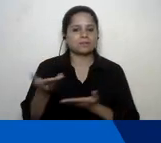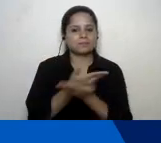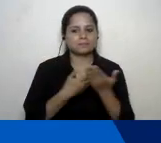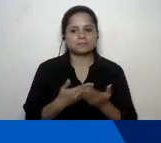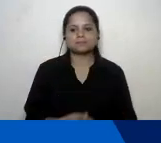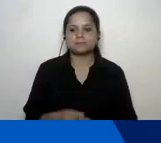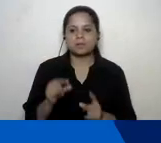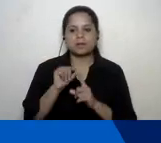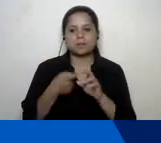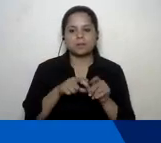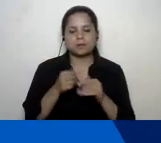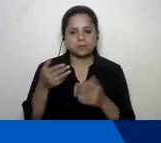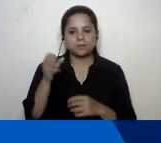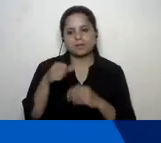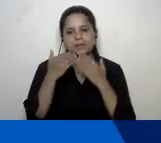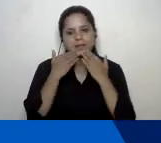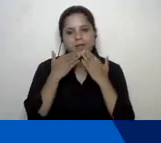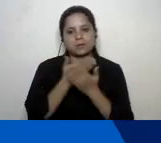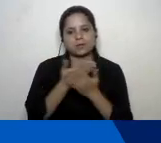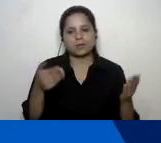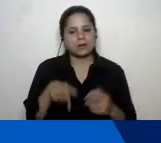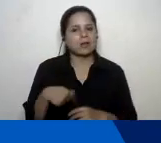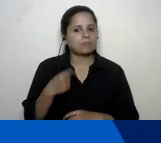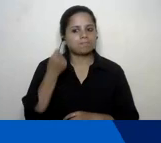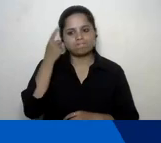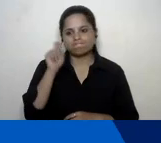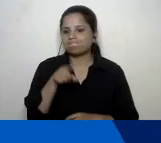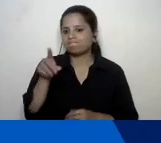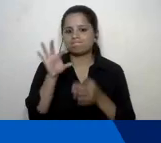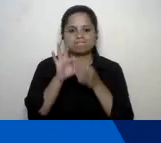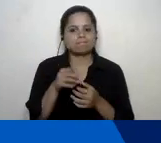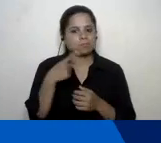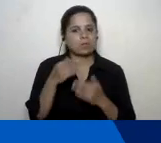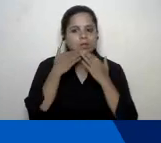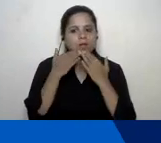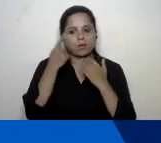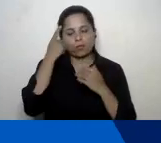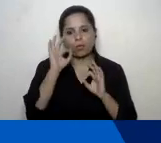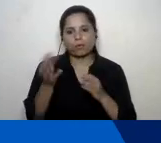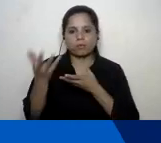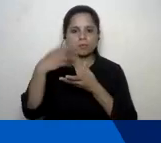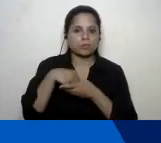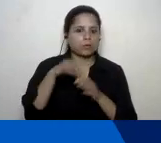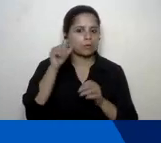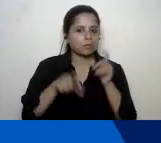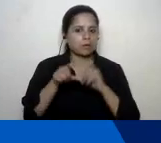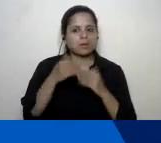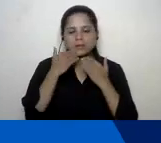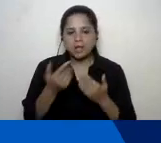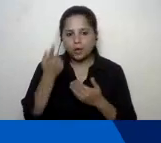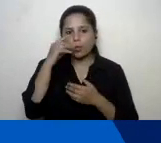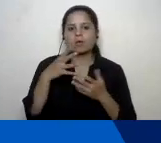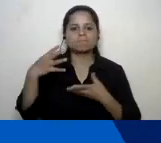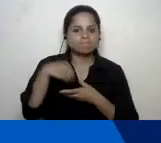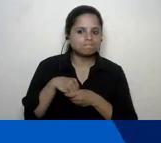thank you everyone i completely second that uh thank you for being such a participative audience thank you for engaging with the